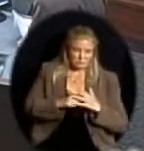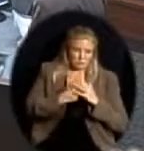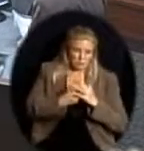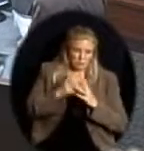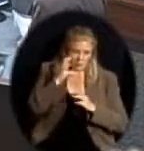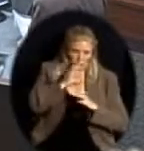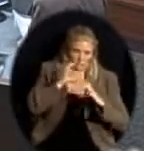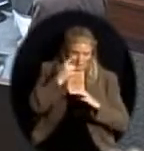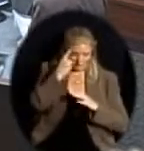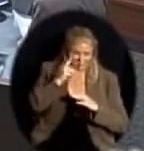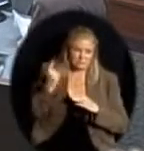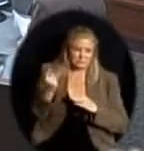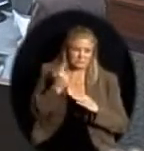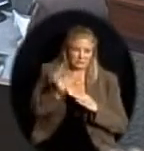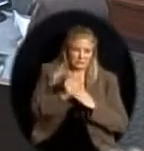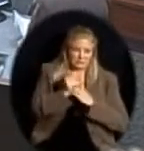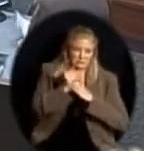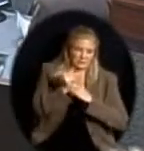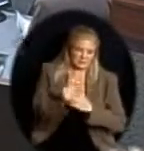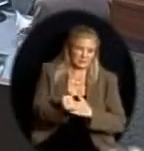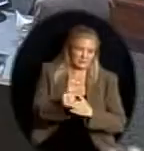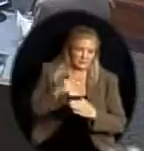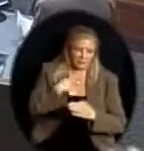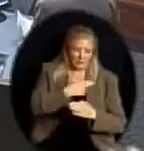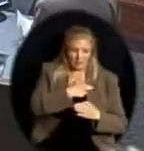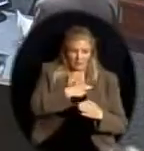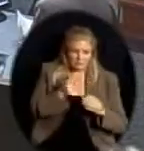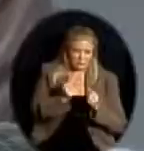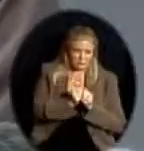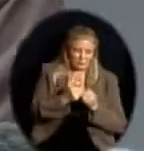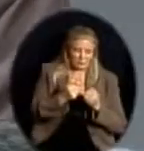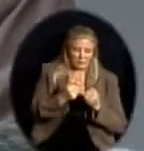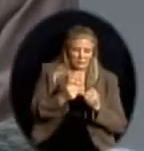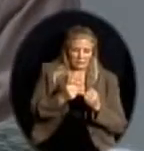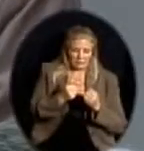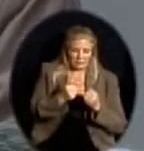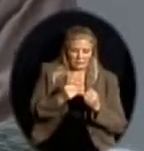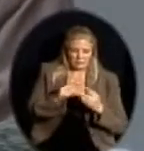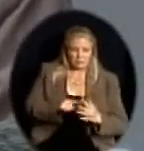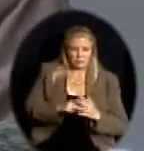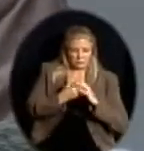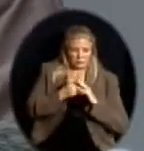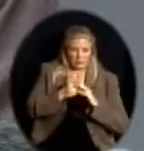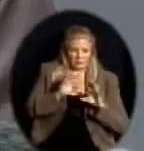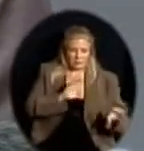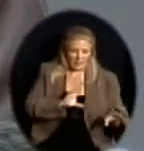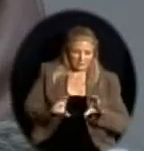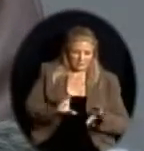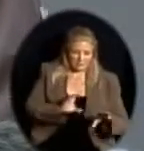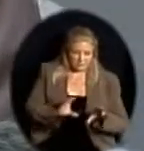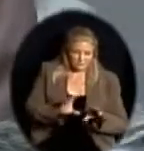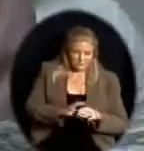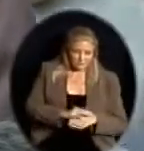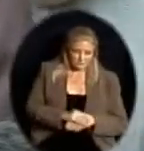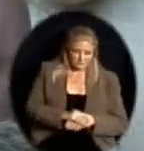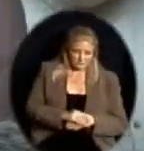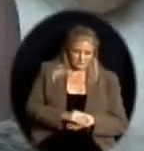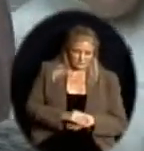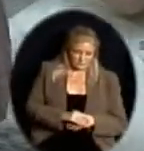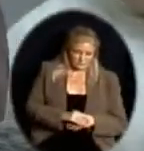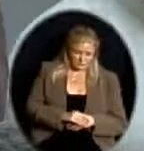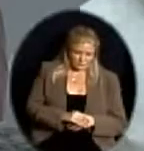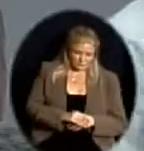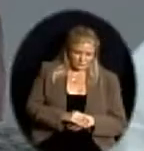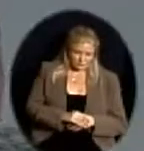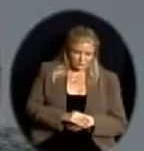in some action. Well, I think as we provide some of the next pieces of information, it may add to the information that you would like to